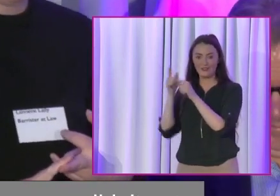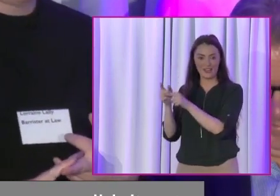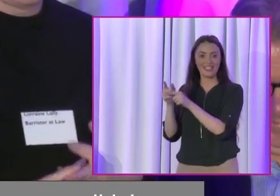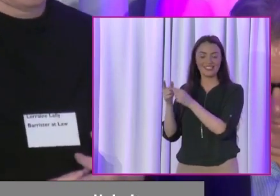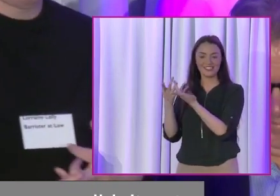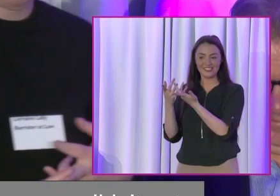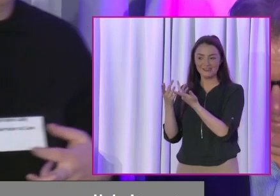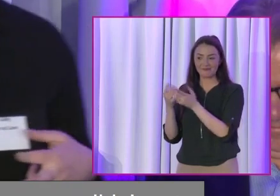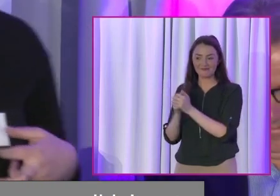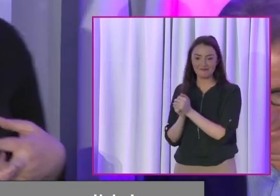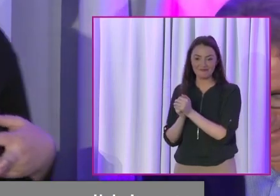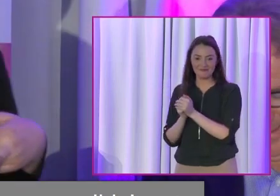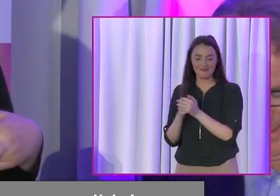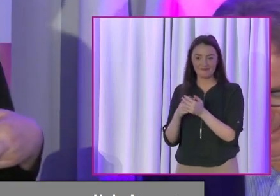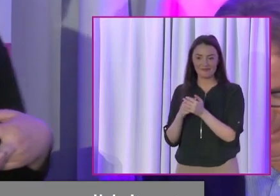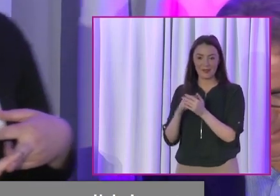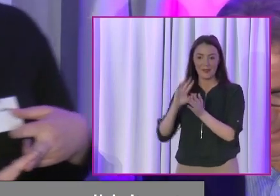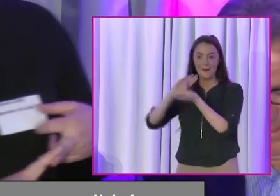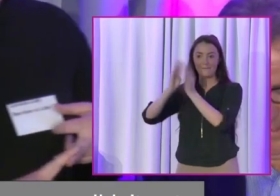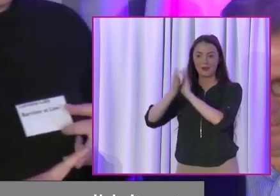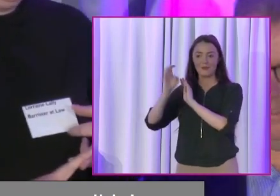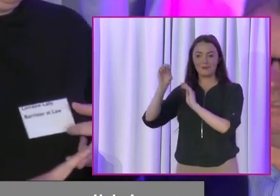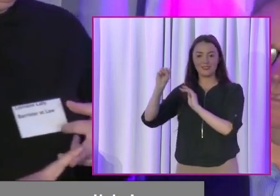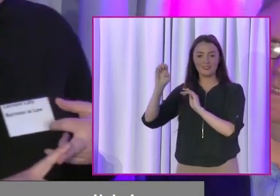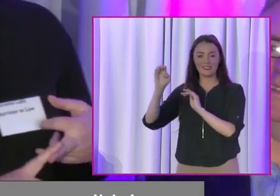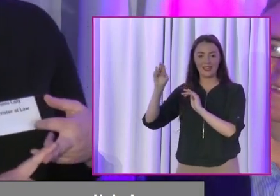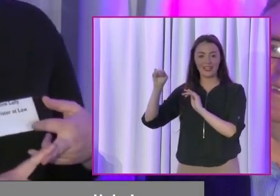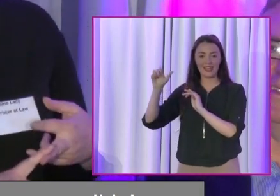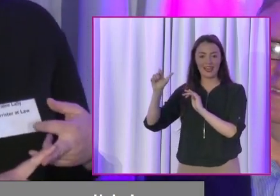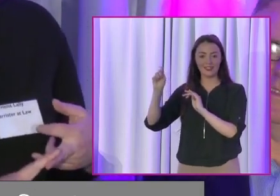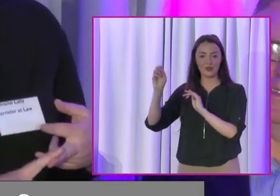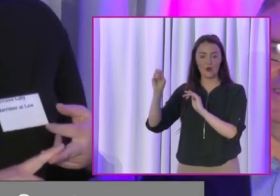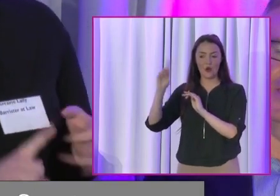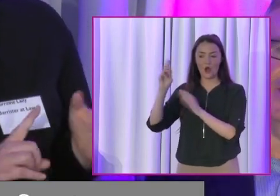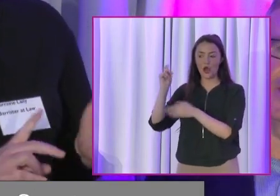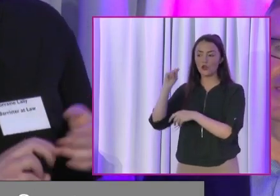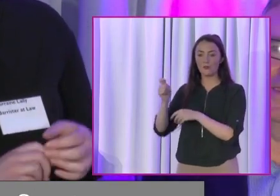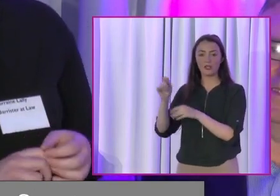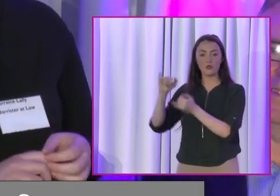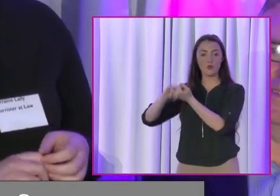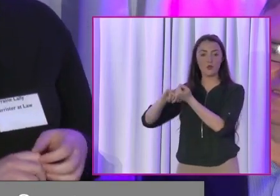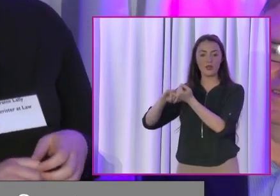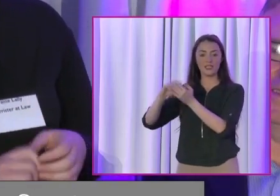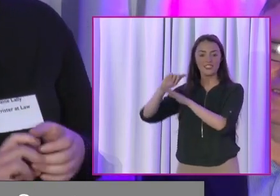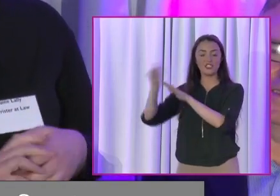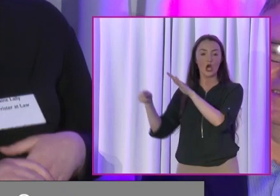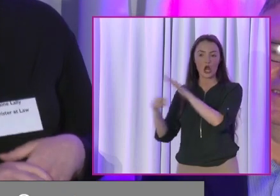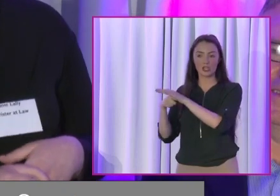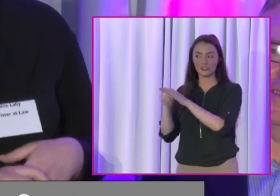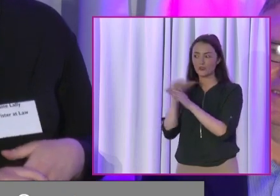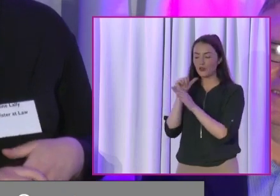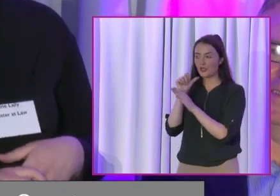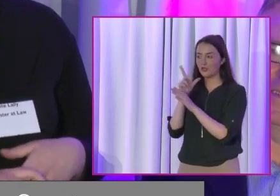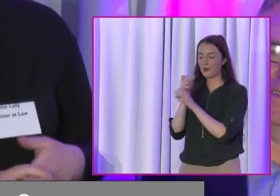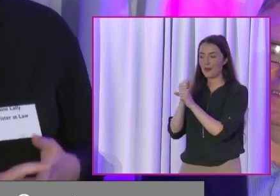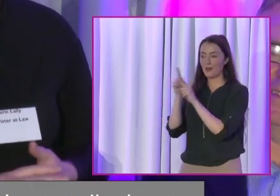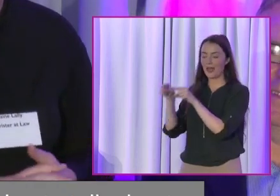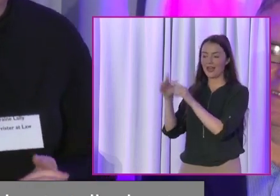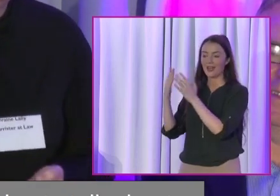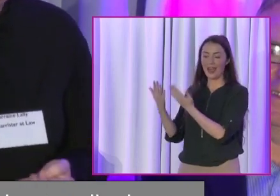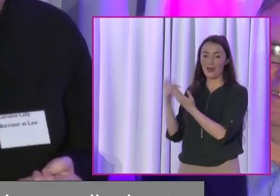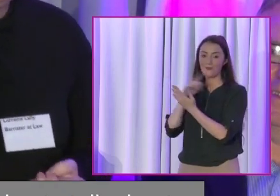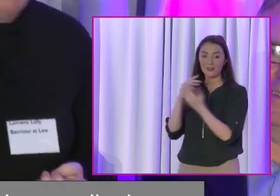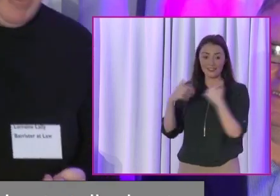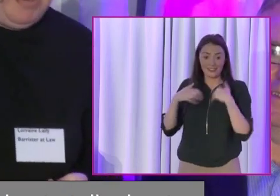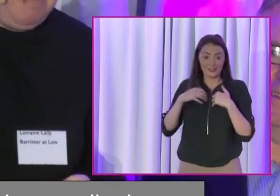Ended up becoming a senator, nominated by the Taoiseach. We're not going to talk about it. But anyway, it was interesting, because I was